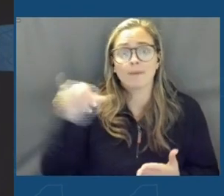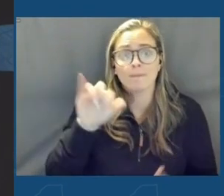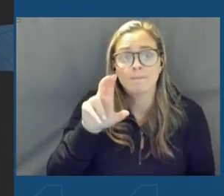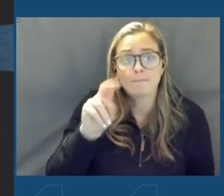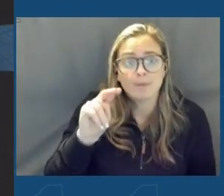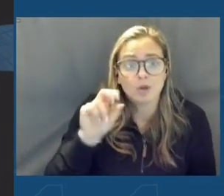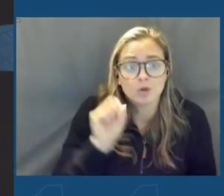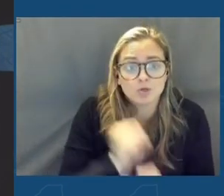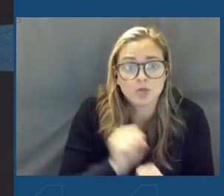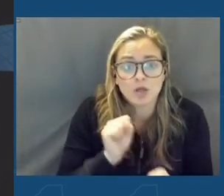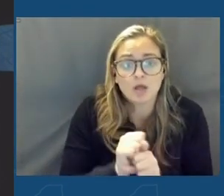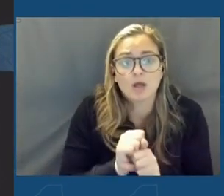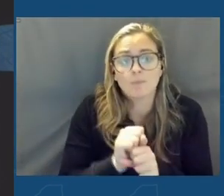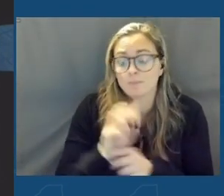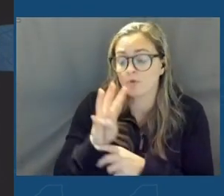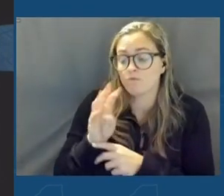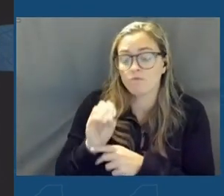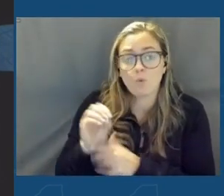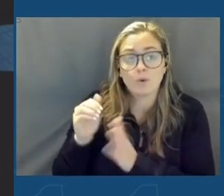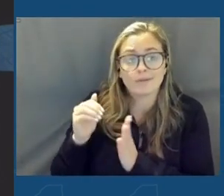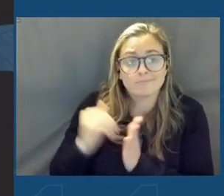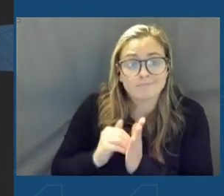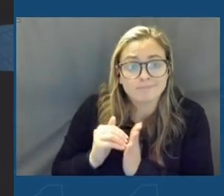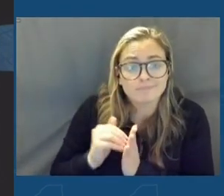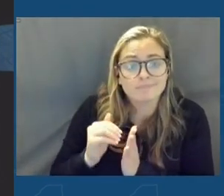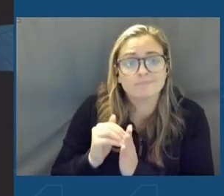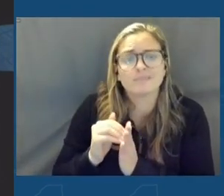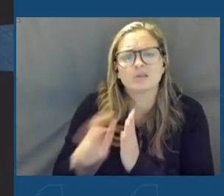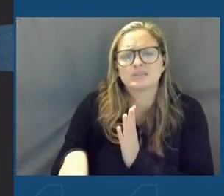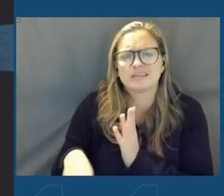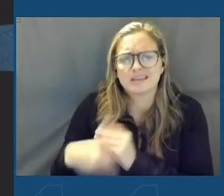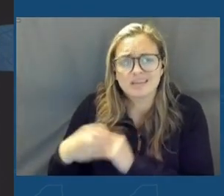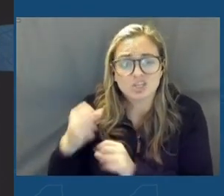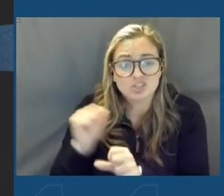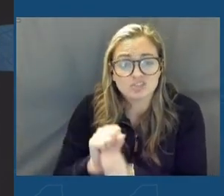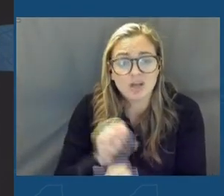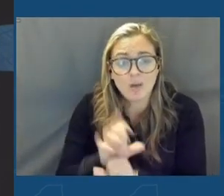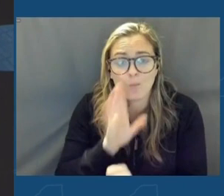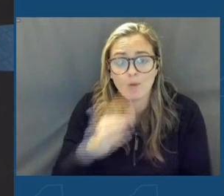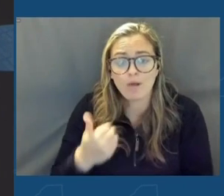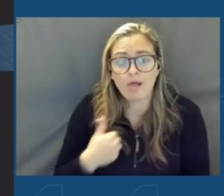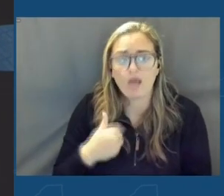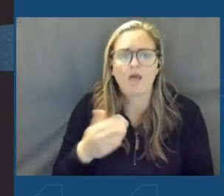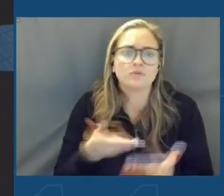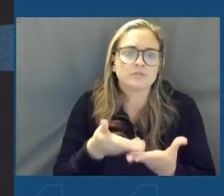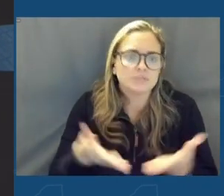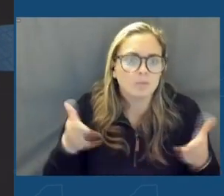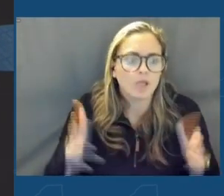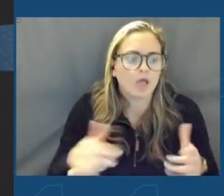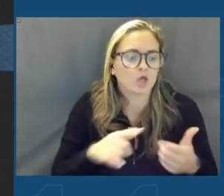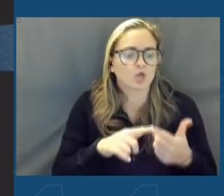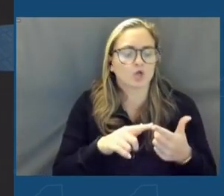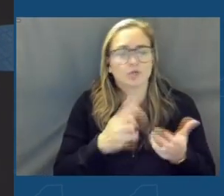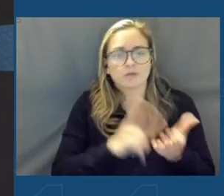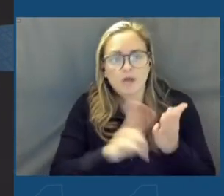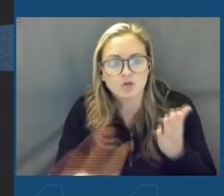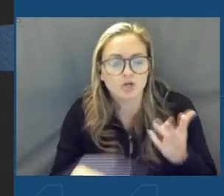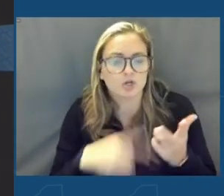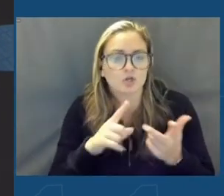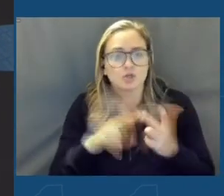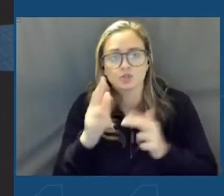and over 40,000 additional jobs in the community, including suppliers, contractors, and construction.